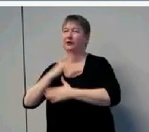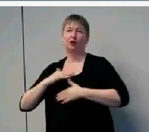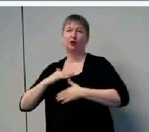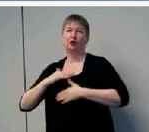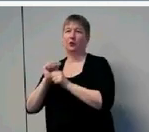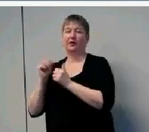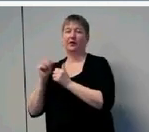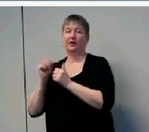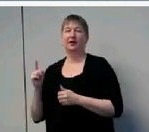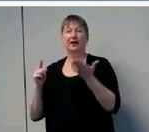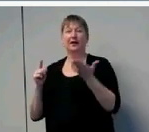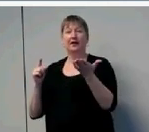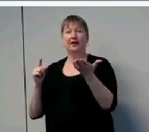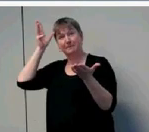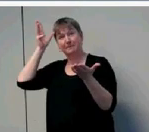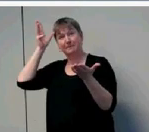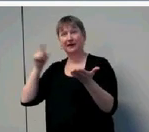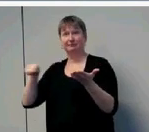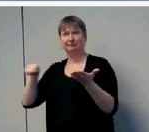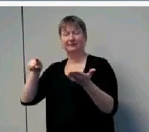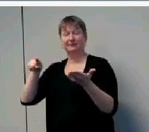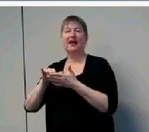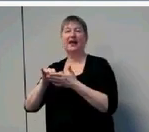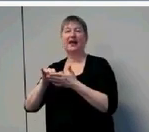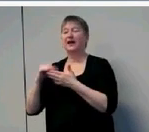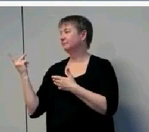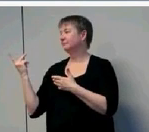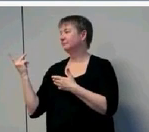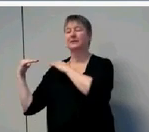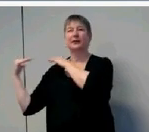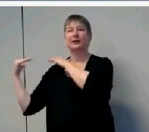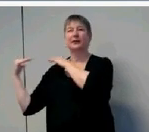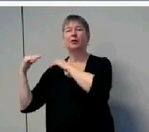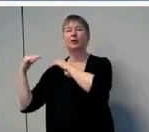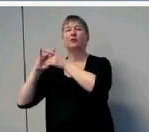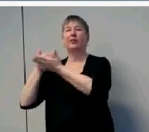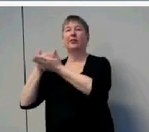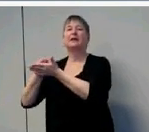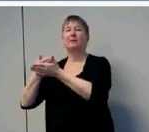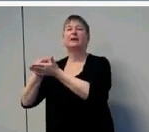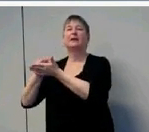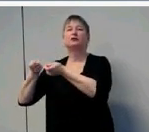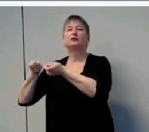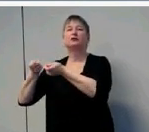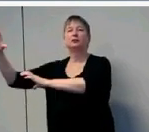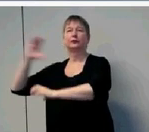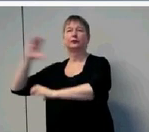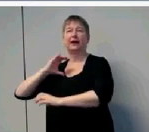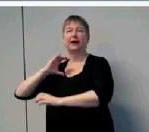gentleman right here directs the grant with me. That is Bruce Tomlin. So I'll go back to our website so you have that, and I'll stop and